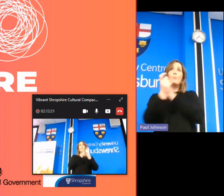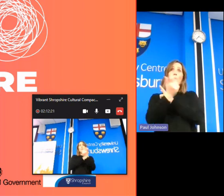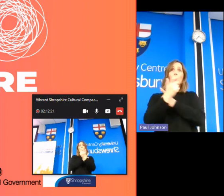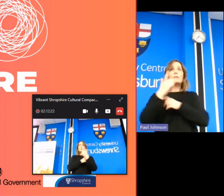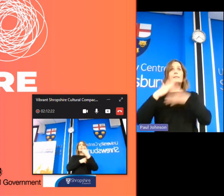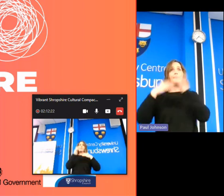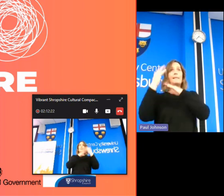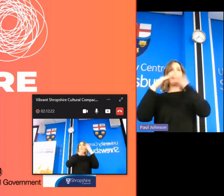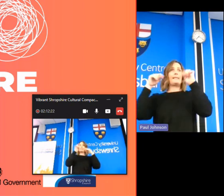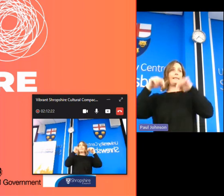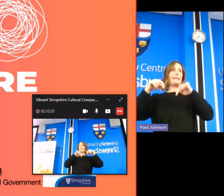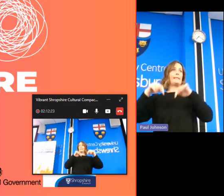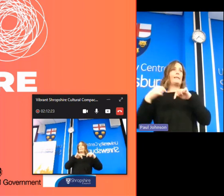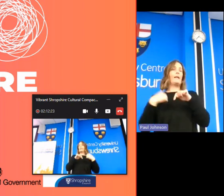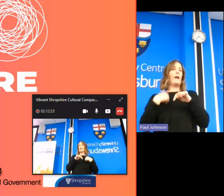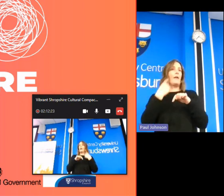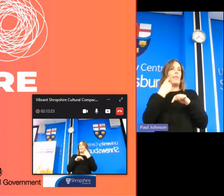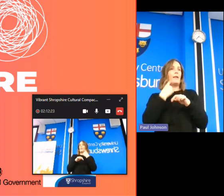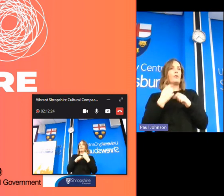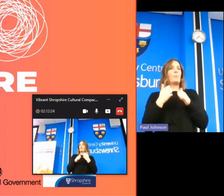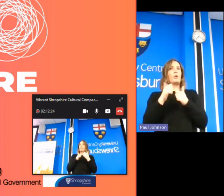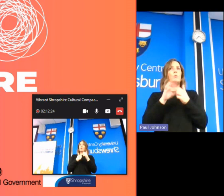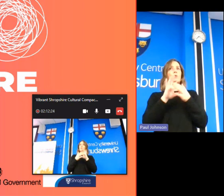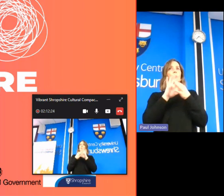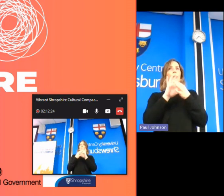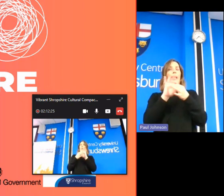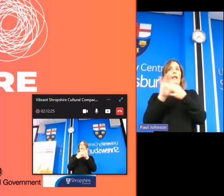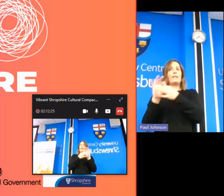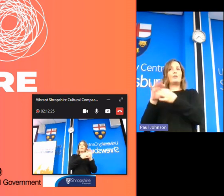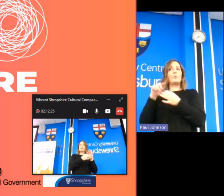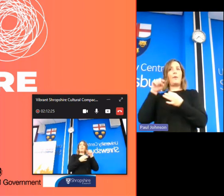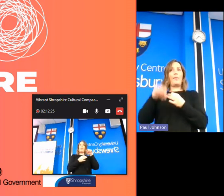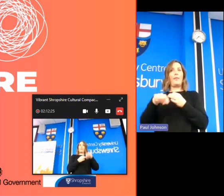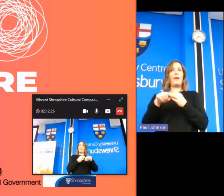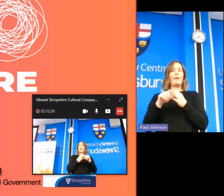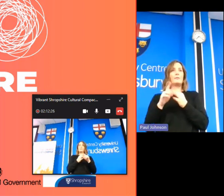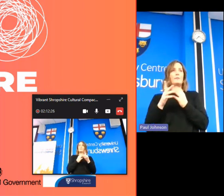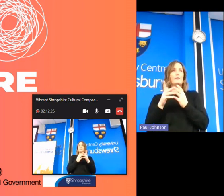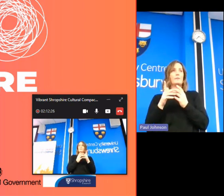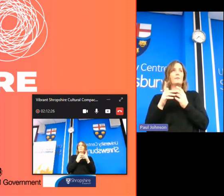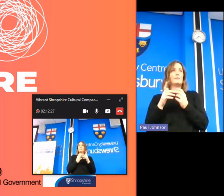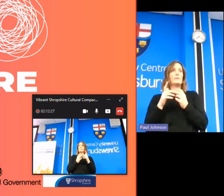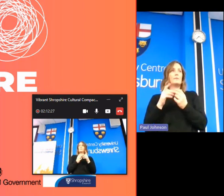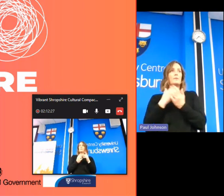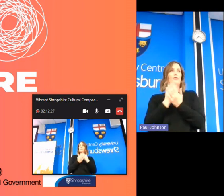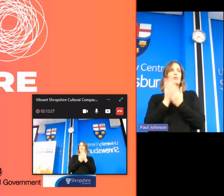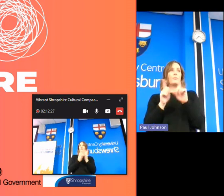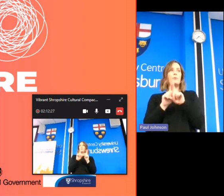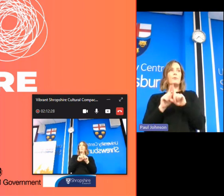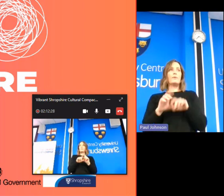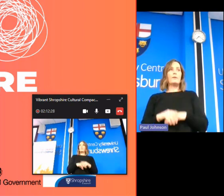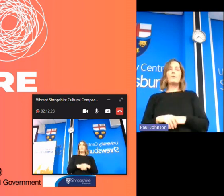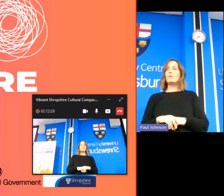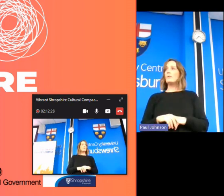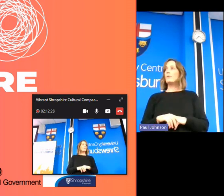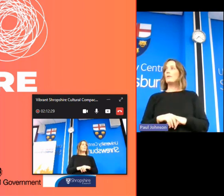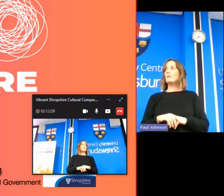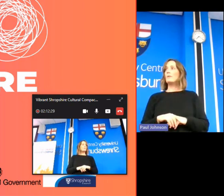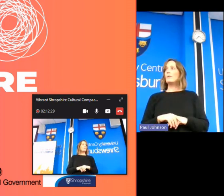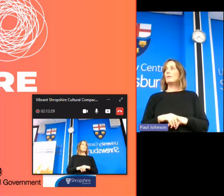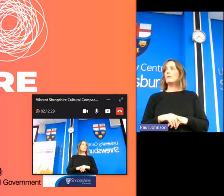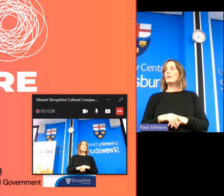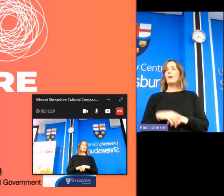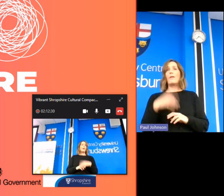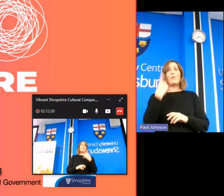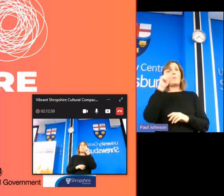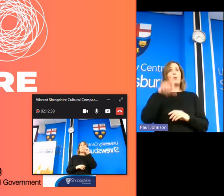trying to say is i think it would be really good to engage in that sector as well we've got a new part by someone who's only contacted